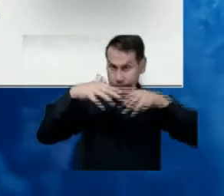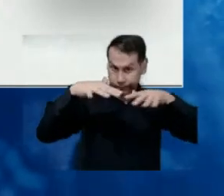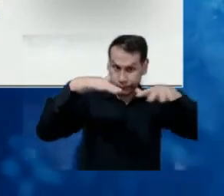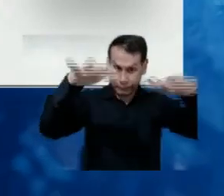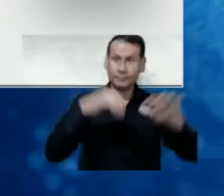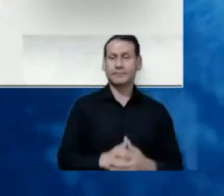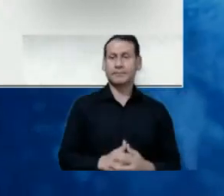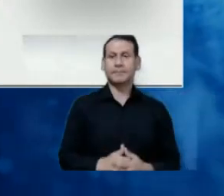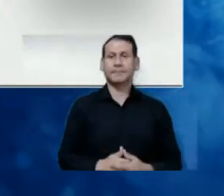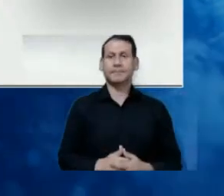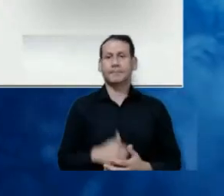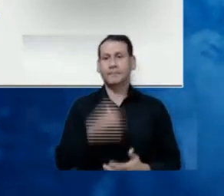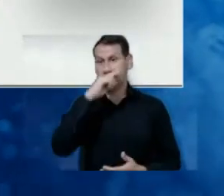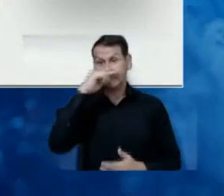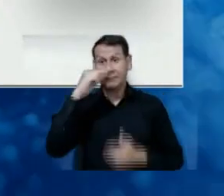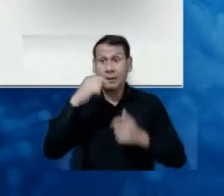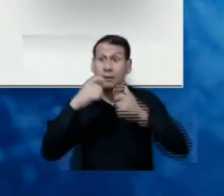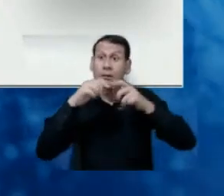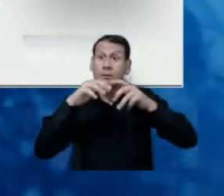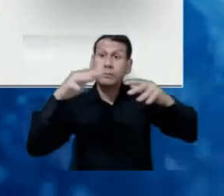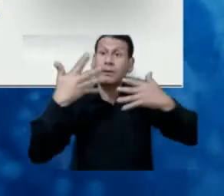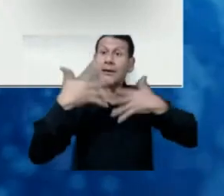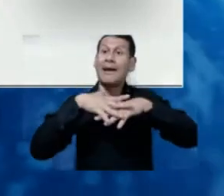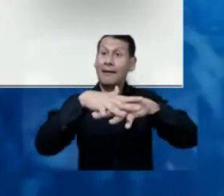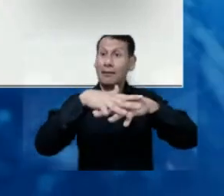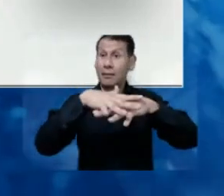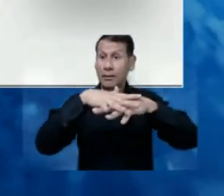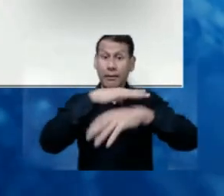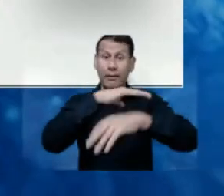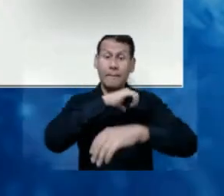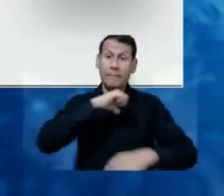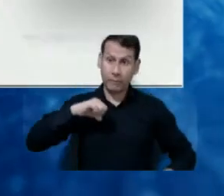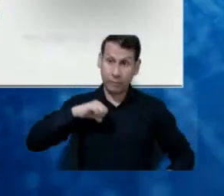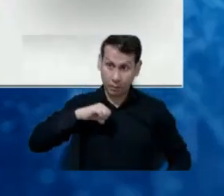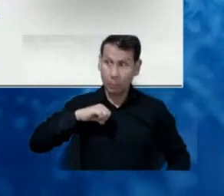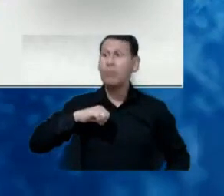dedicated spectrum to private networks, as well as to operators,